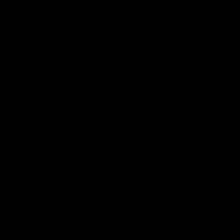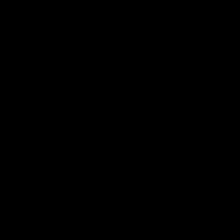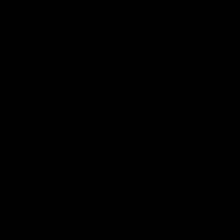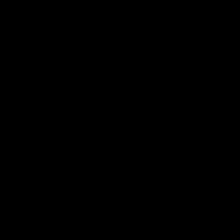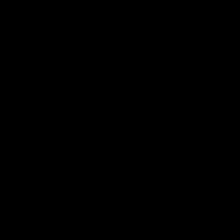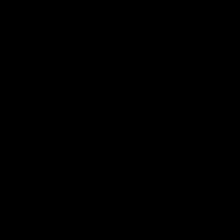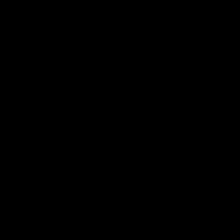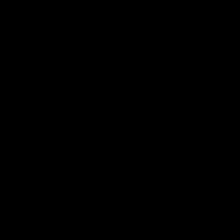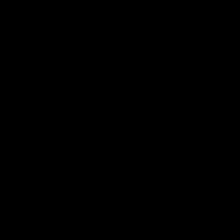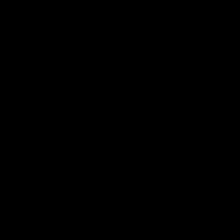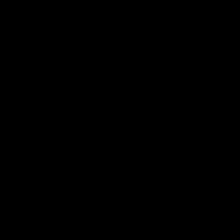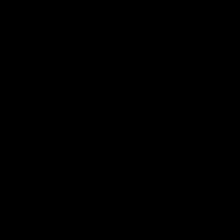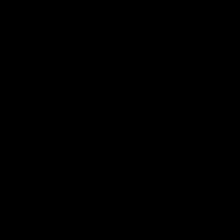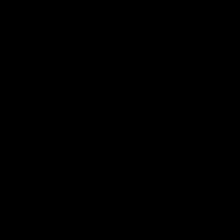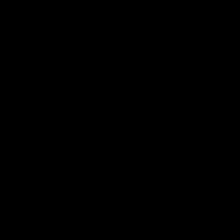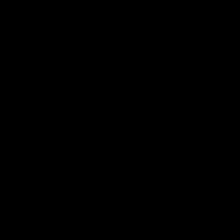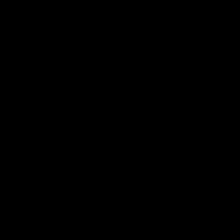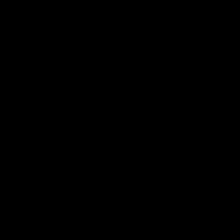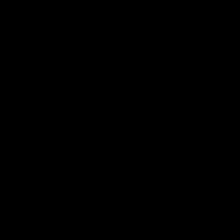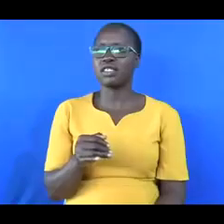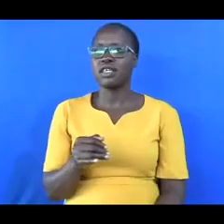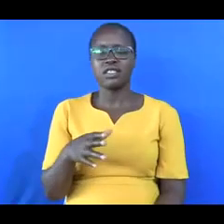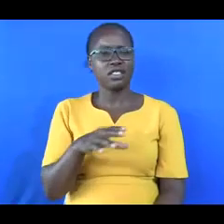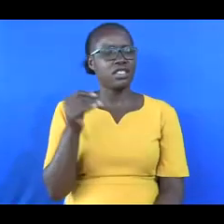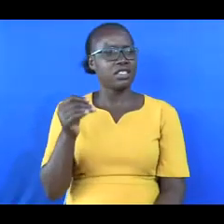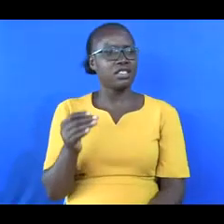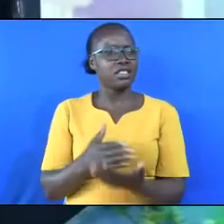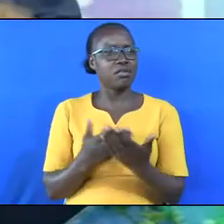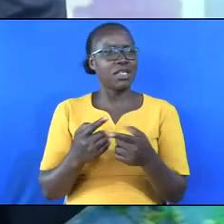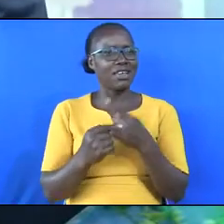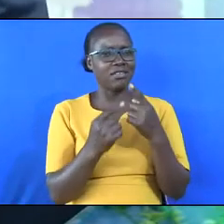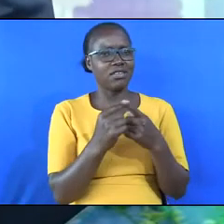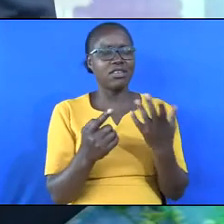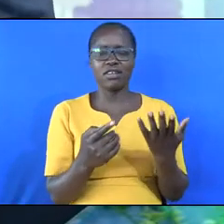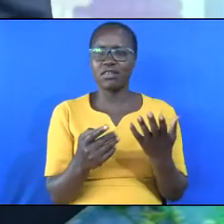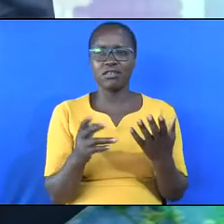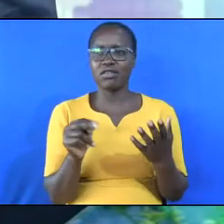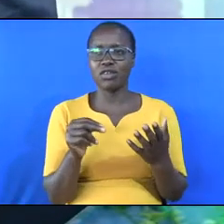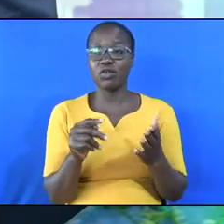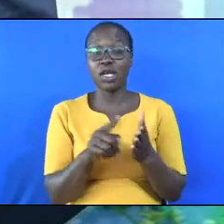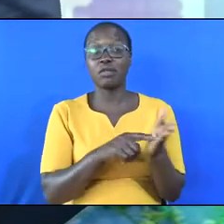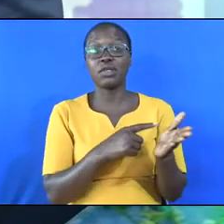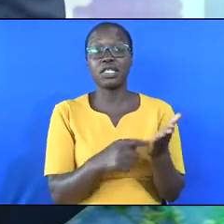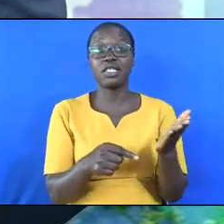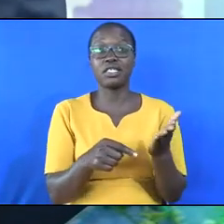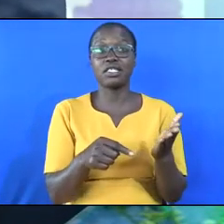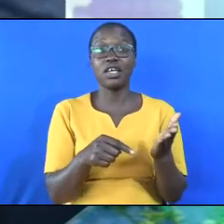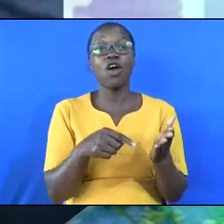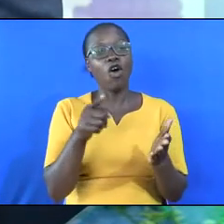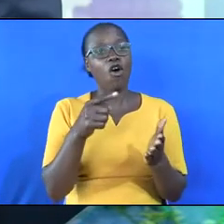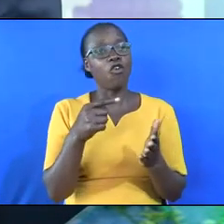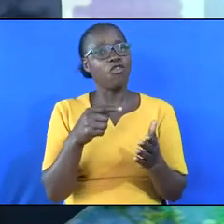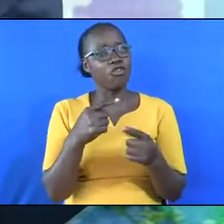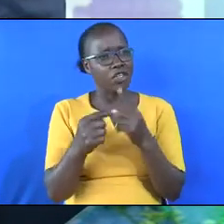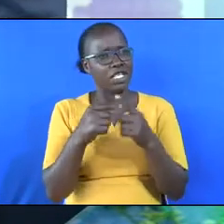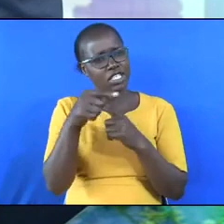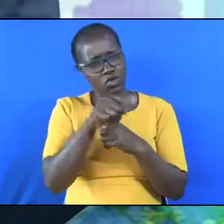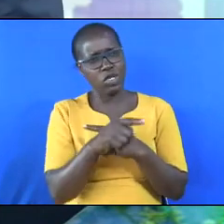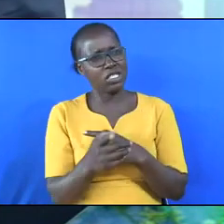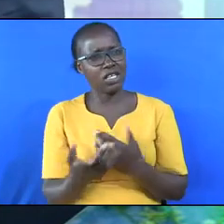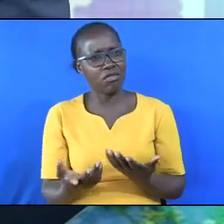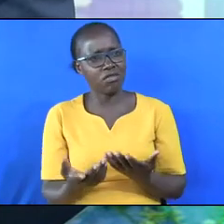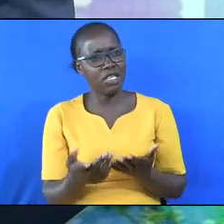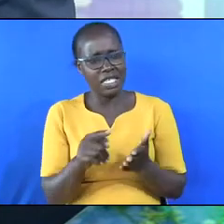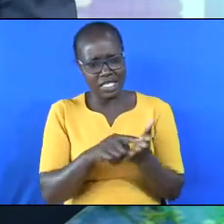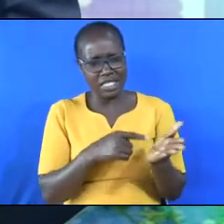else. Let me tell you that you can also be guilty of murdering yourself. You can